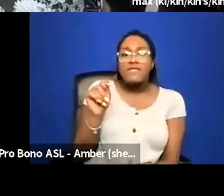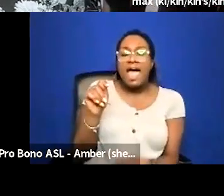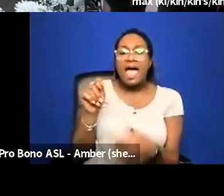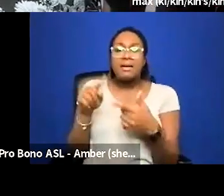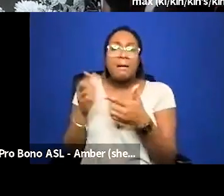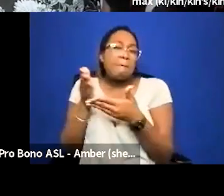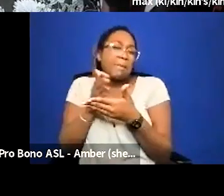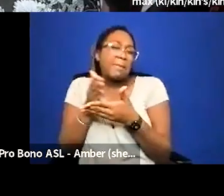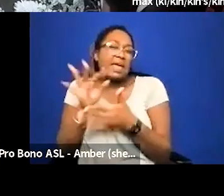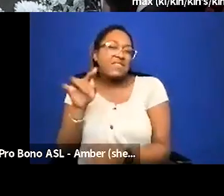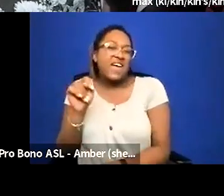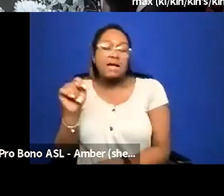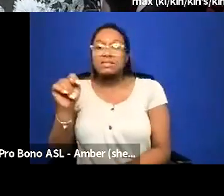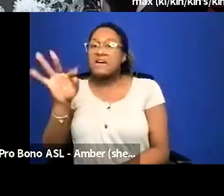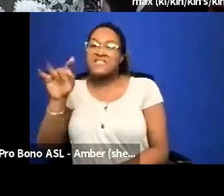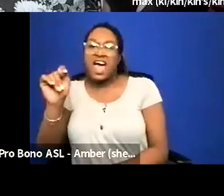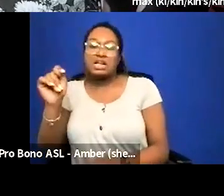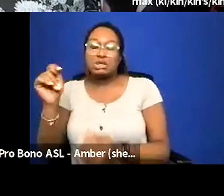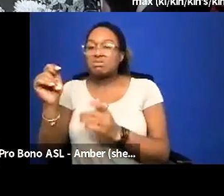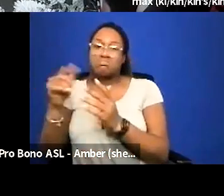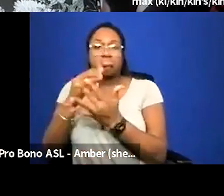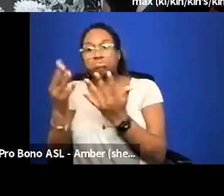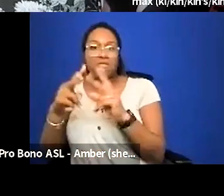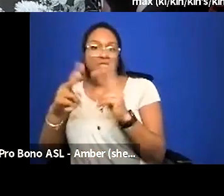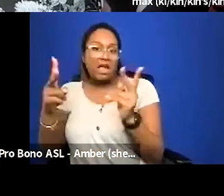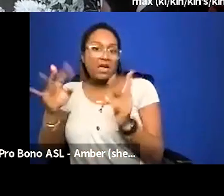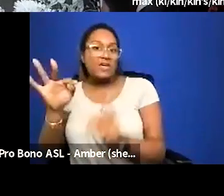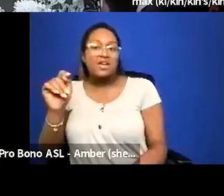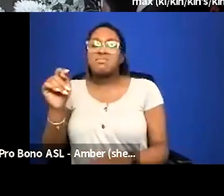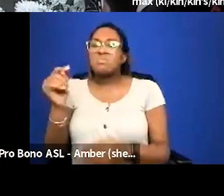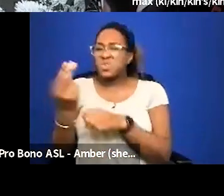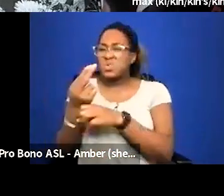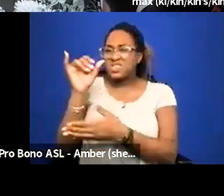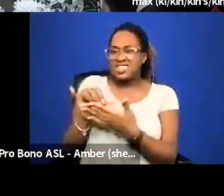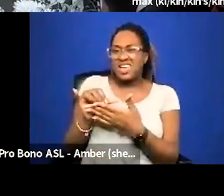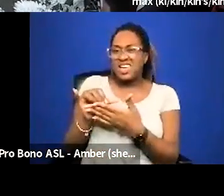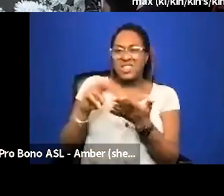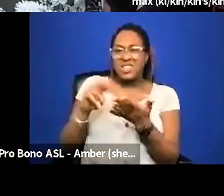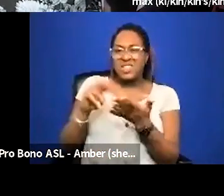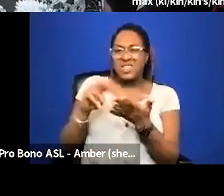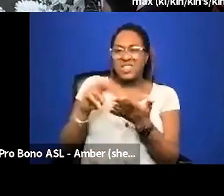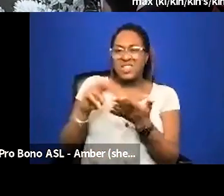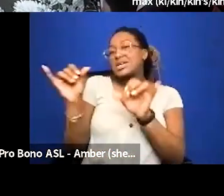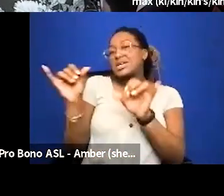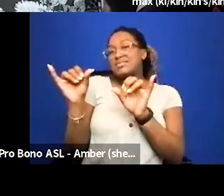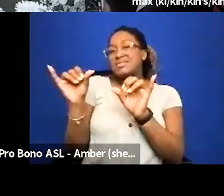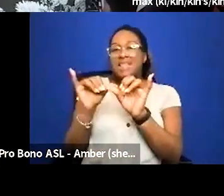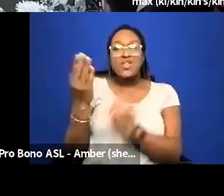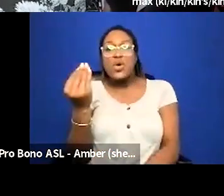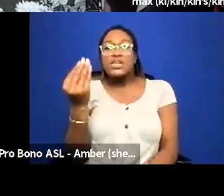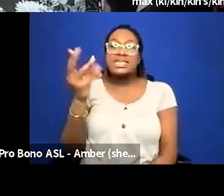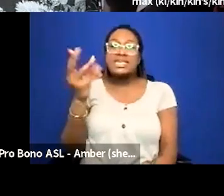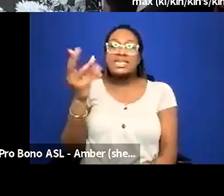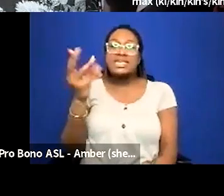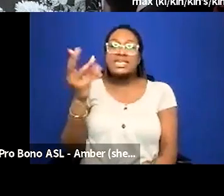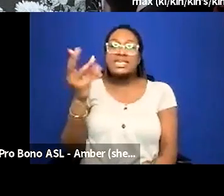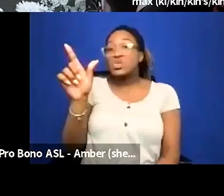very fats super fats whatever the terms are we often talk about that using that means you're a size 14 16 that means you're a size 28 or